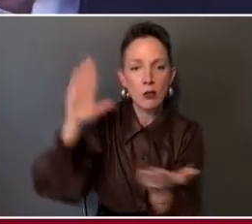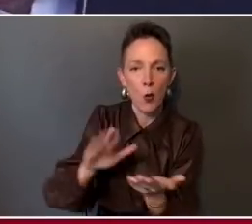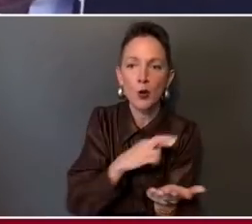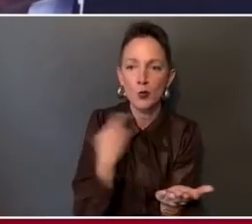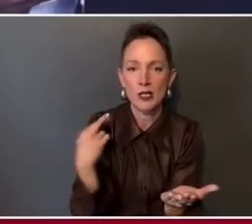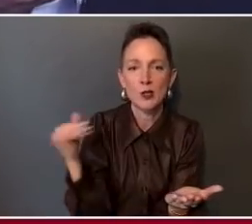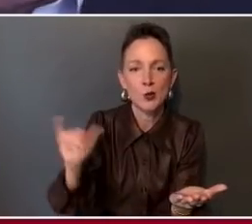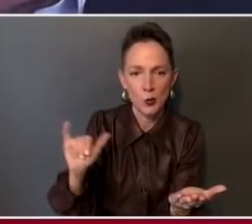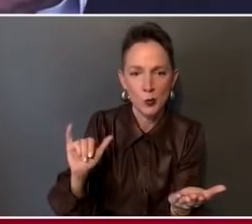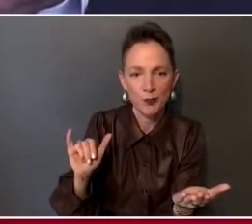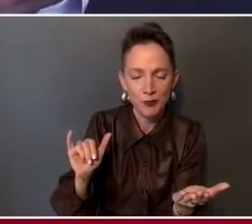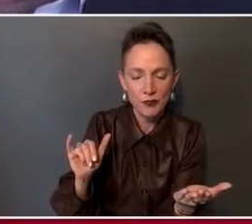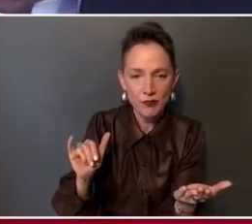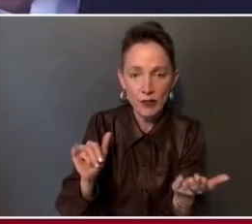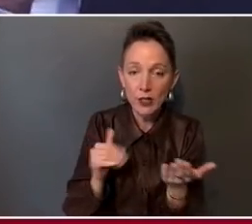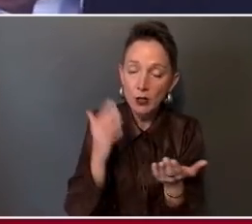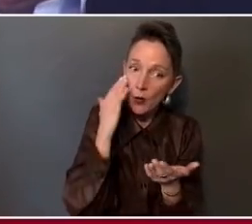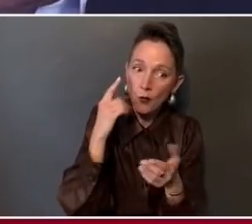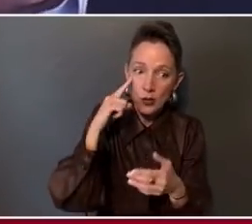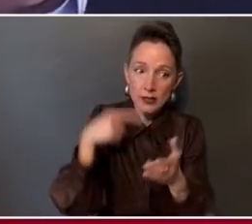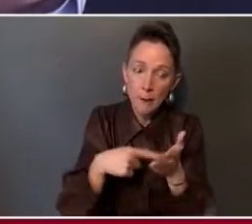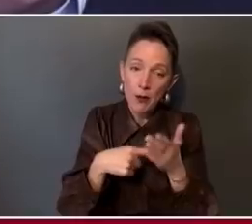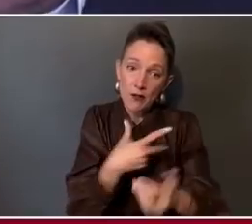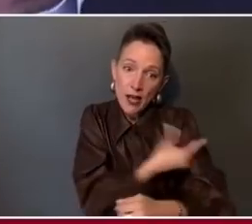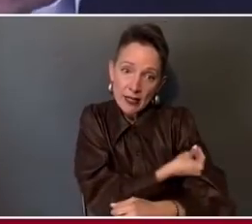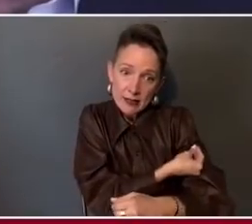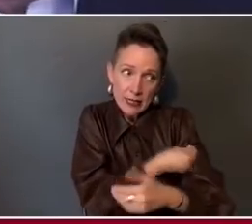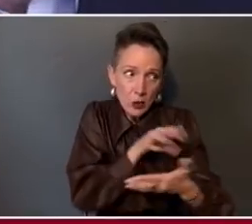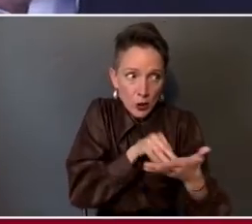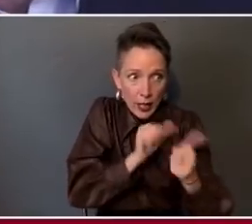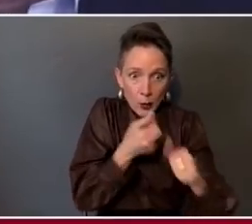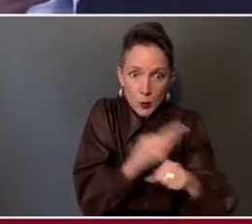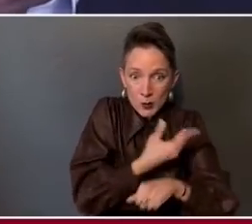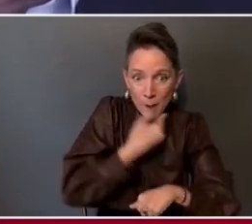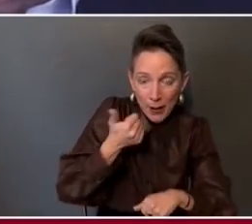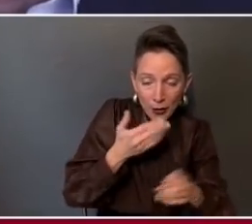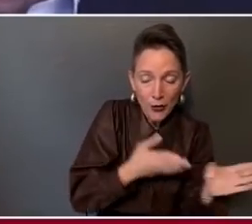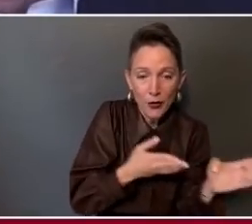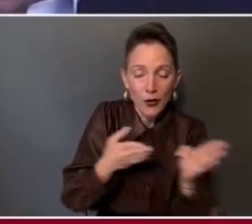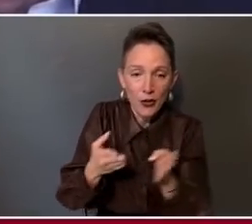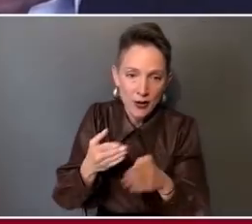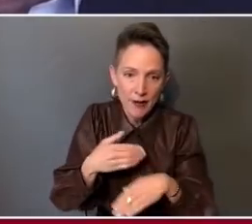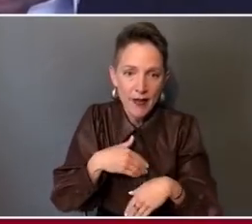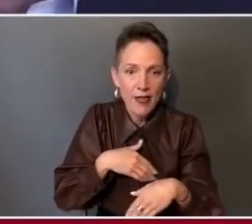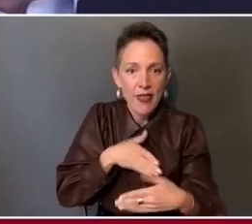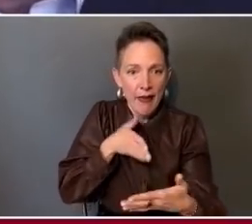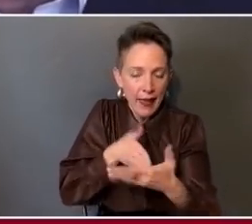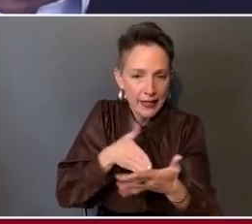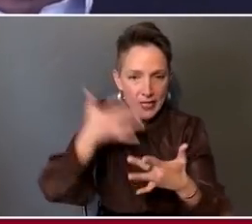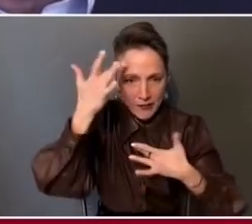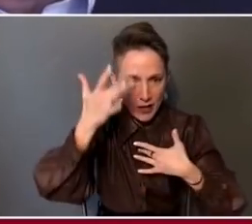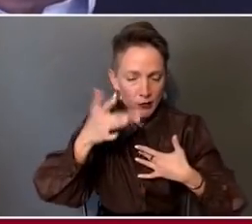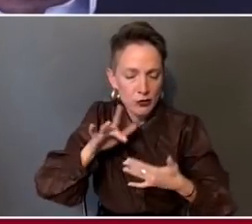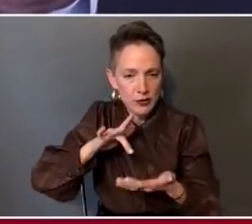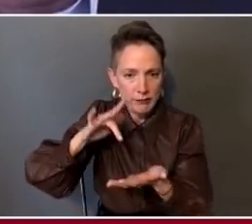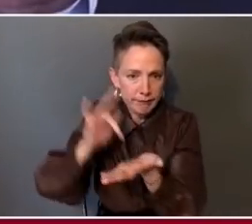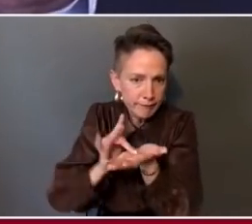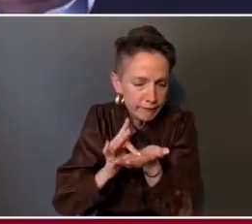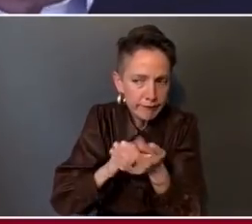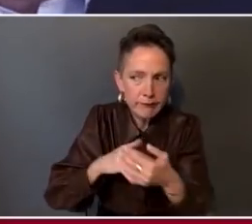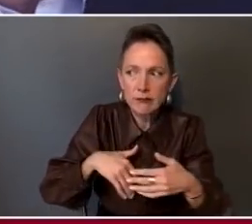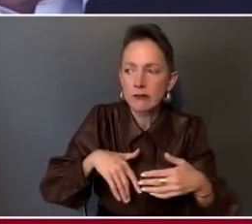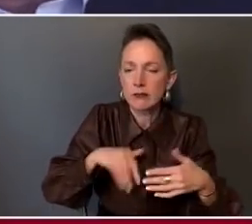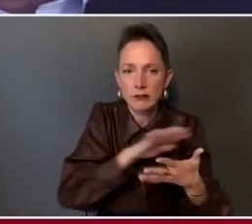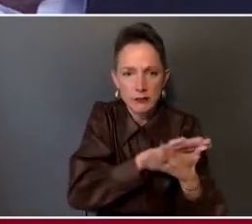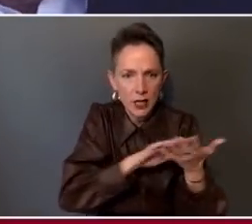vaccines, learning how to use them better, the antiviral drugs, I think so many things that we can do to really